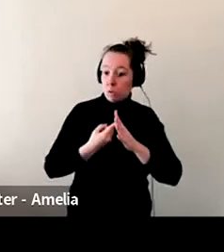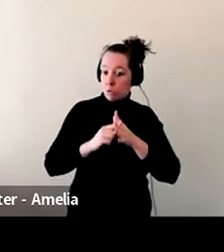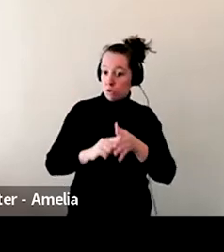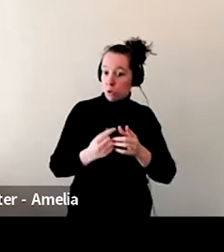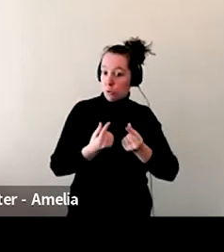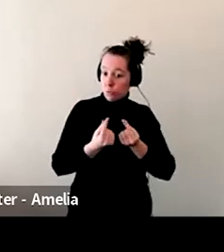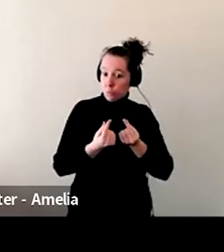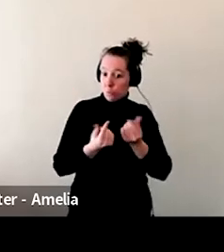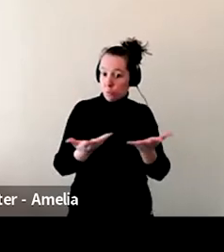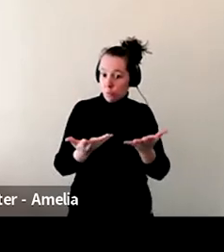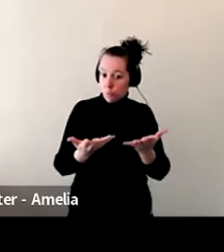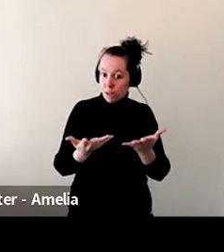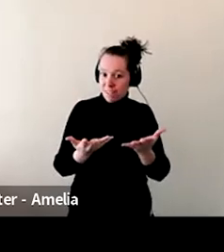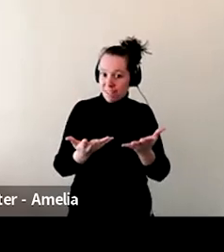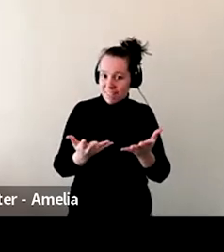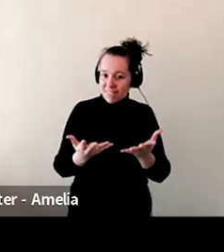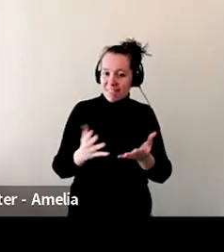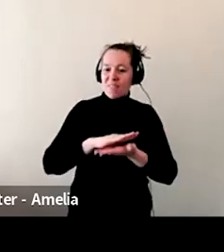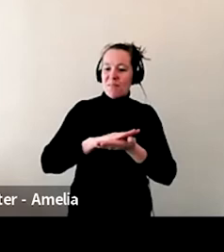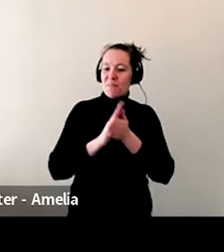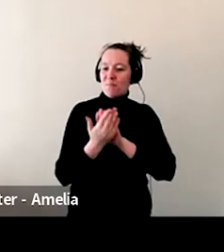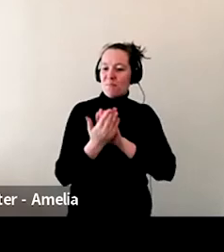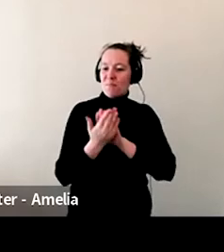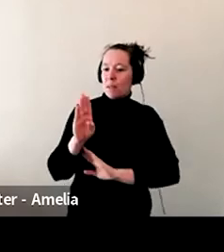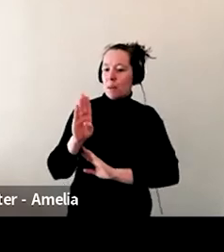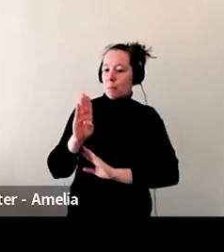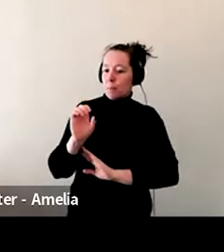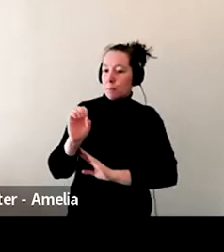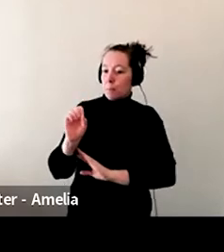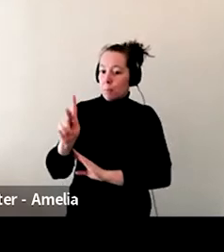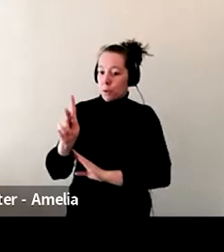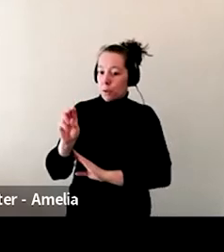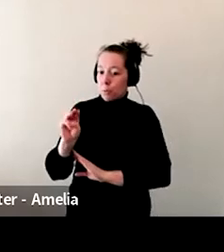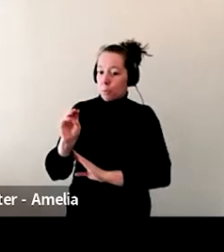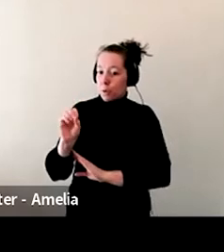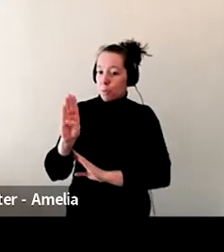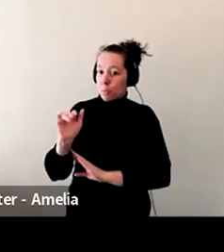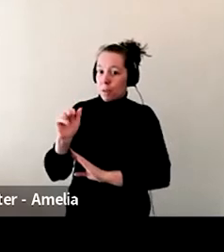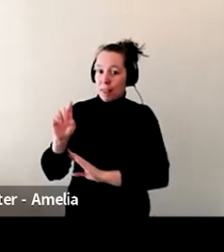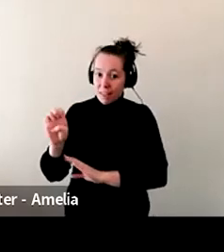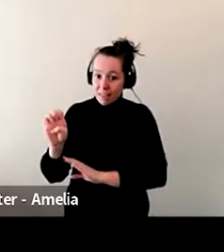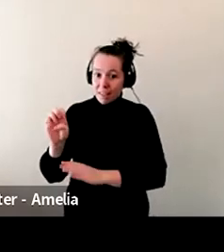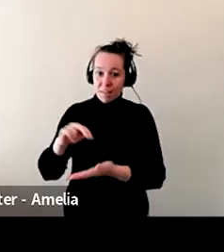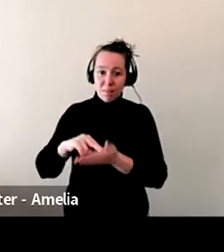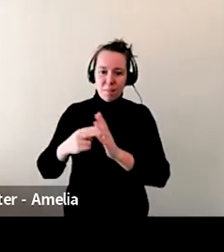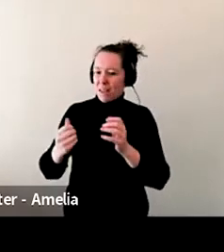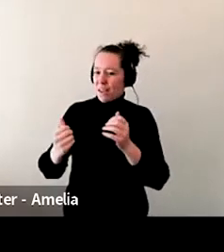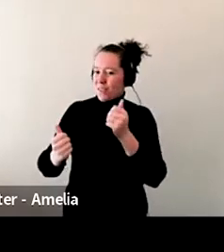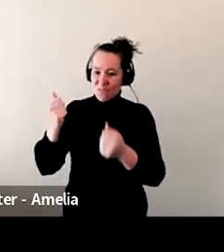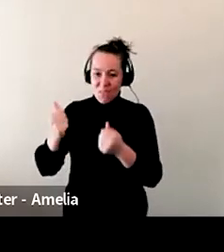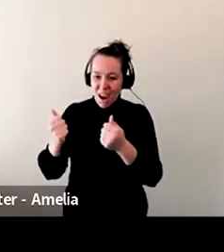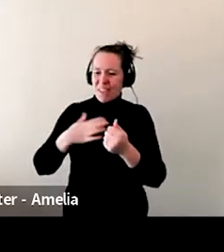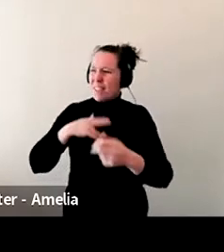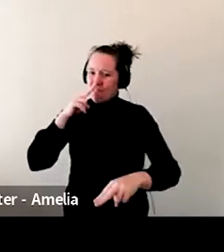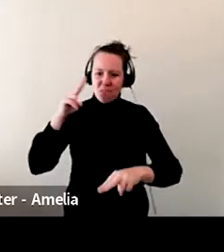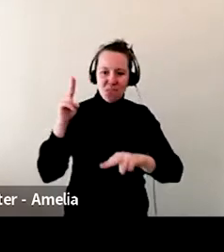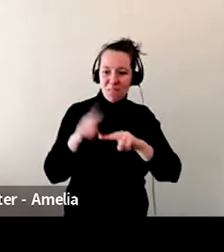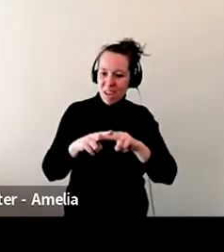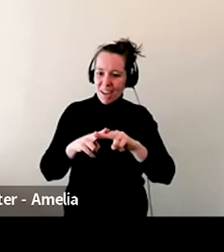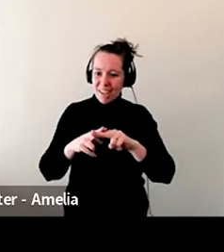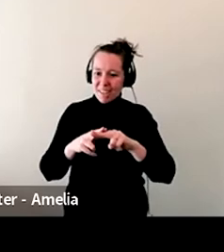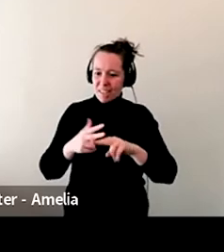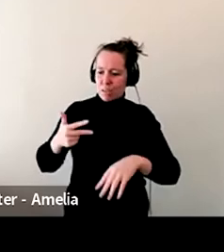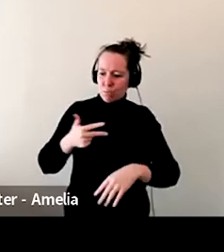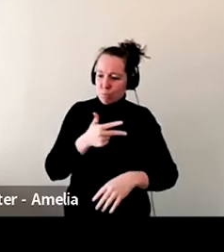Um, we towed it around town to different parks and different areas. Um, it was a lot of fun and it ended up being,